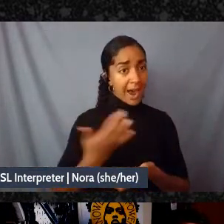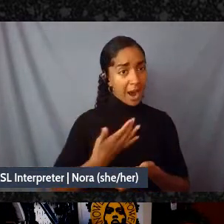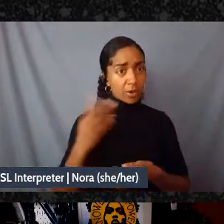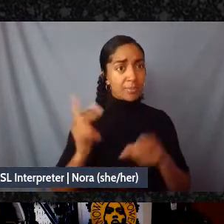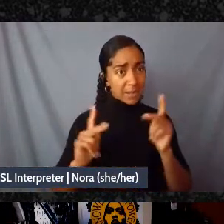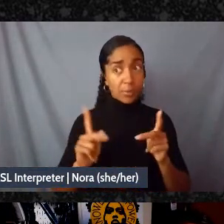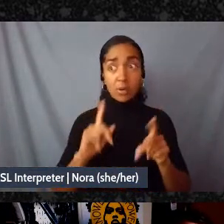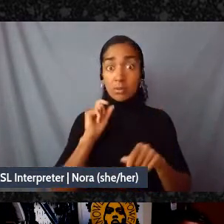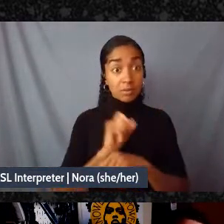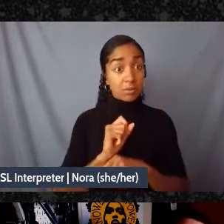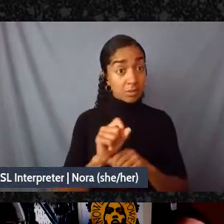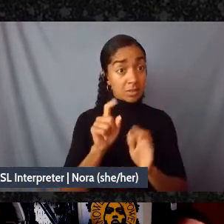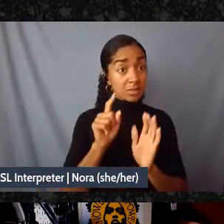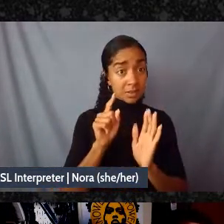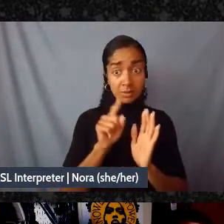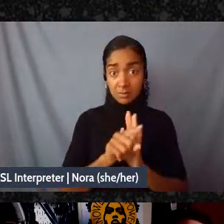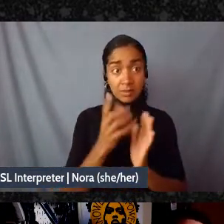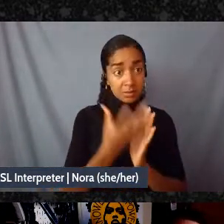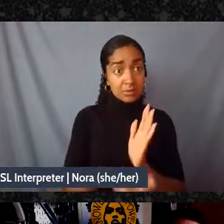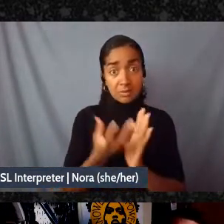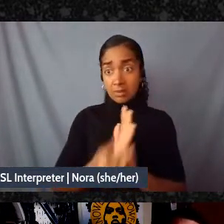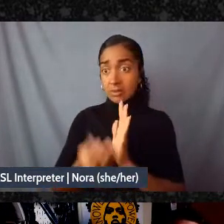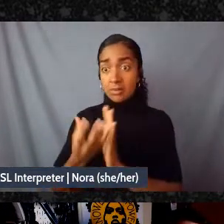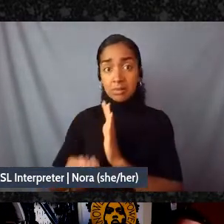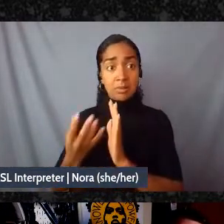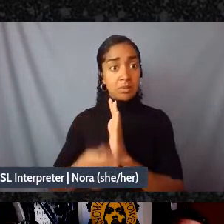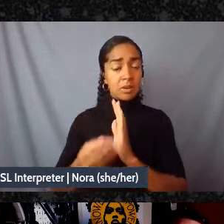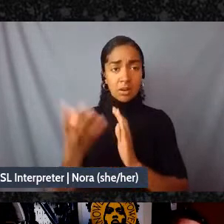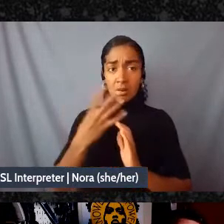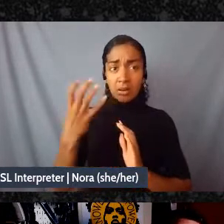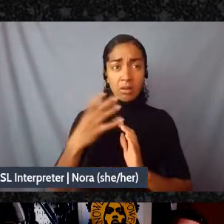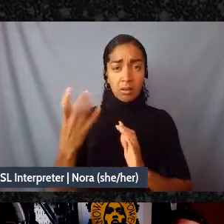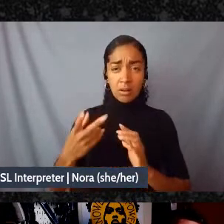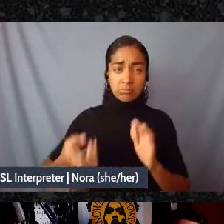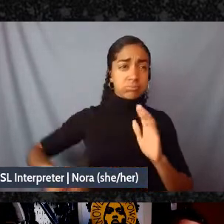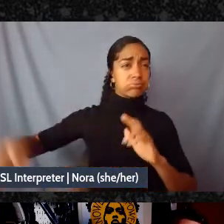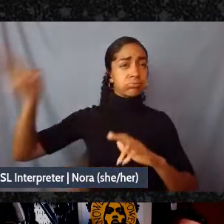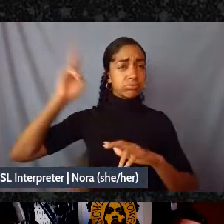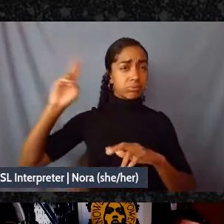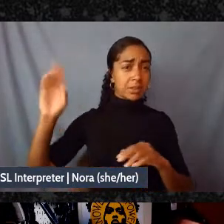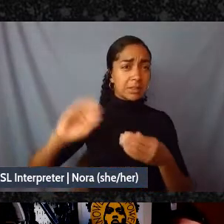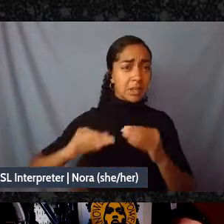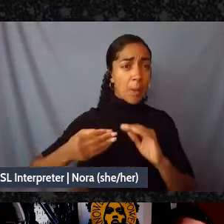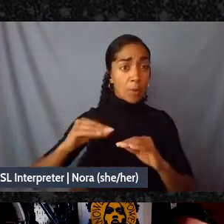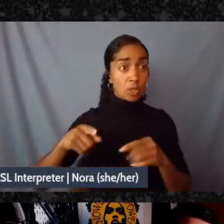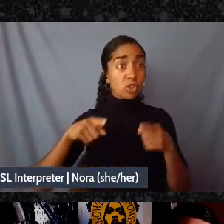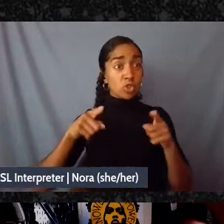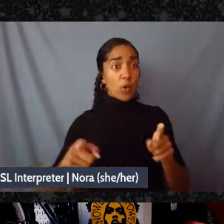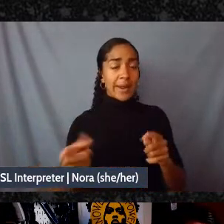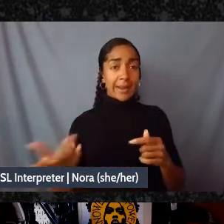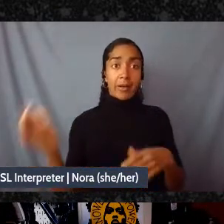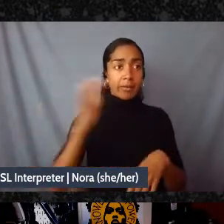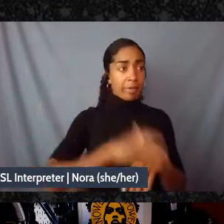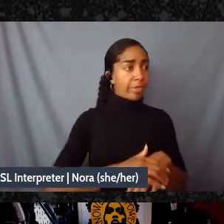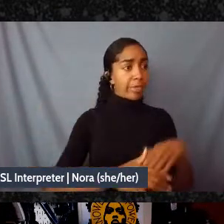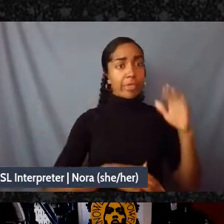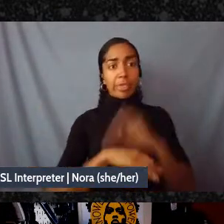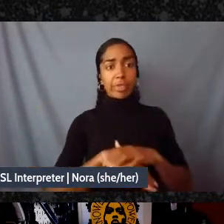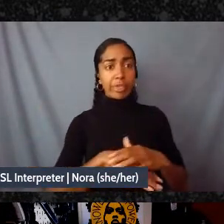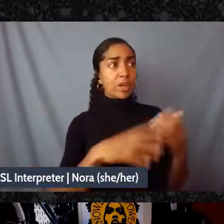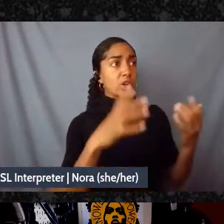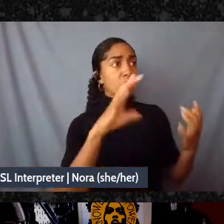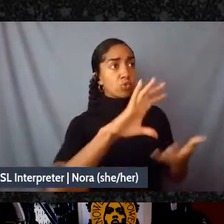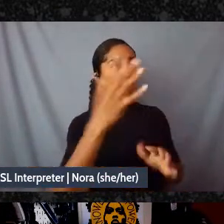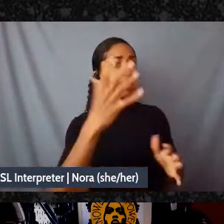in the midst of compounded crises and so this directly ties to